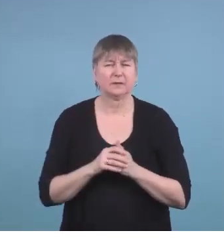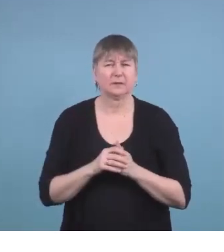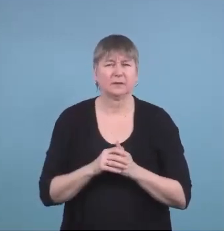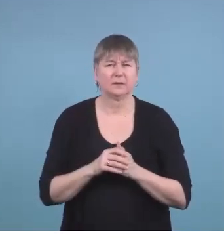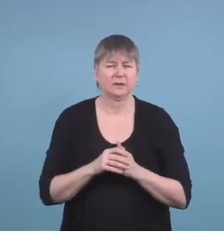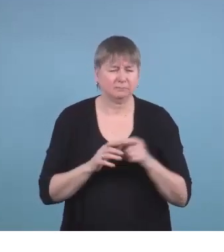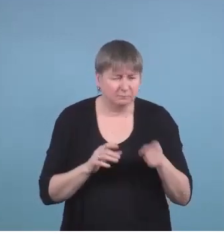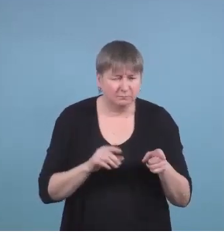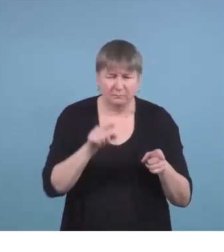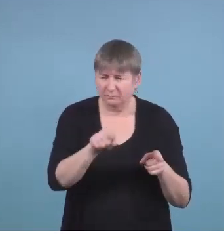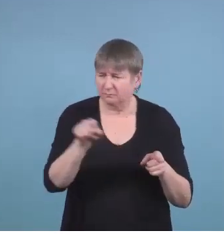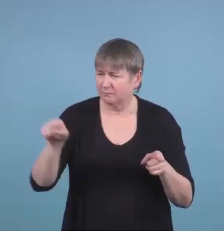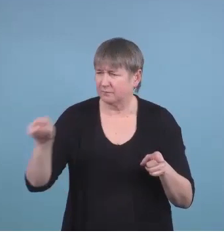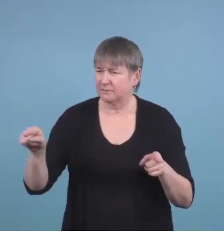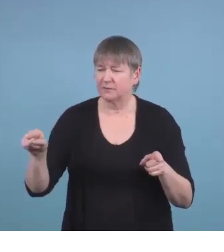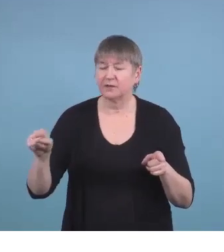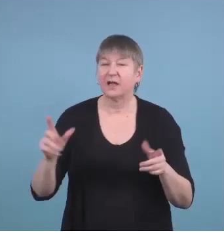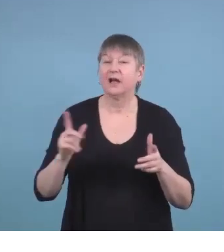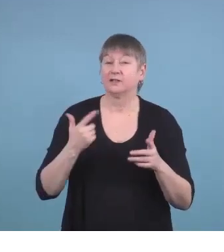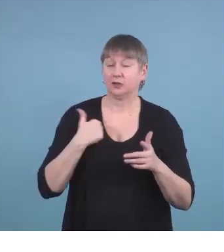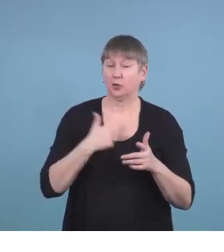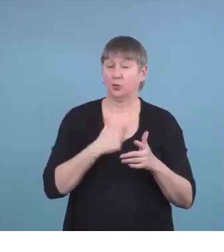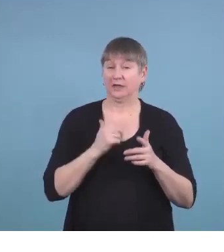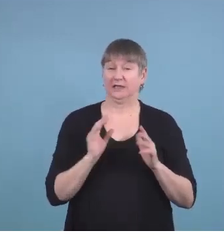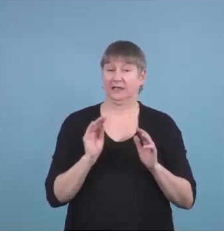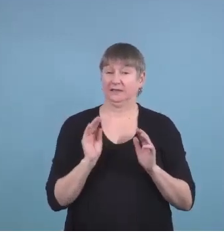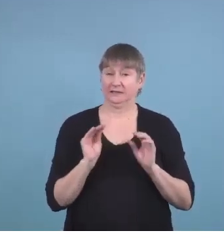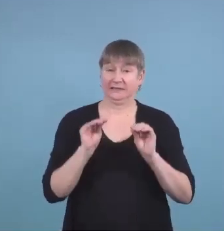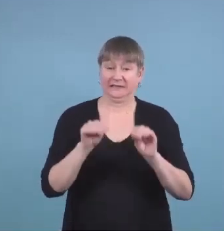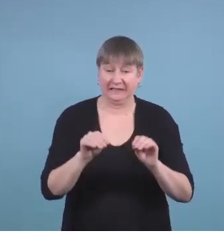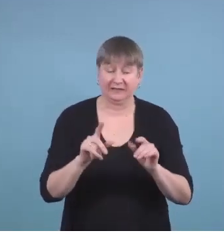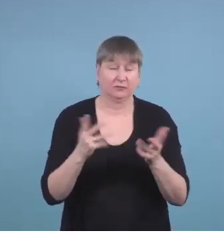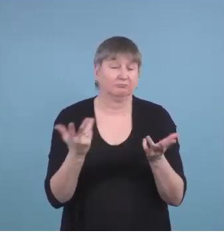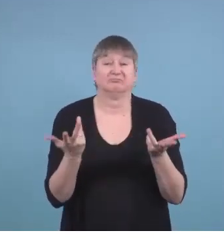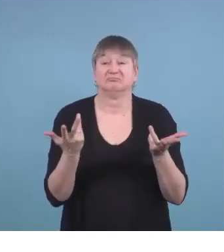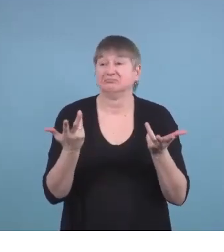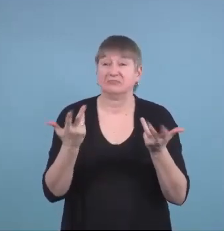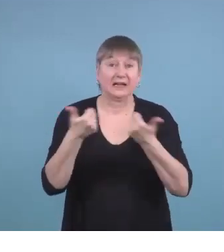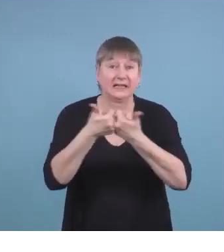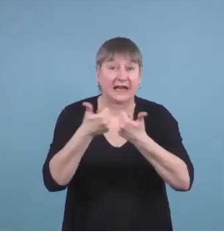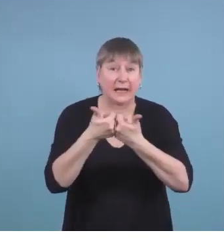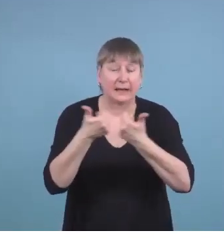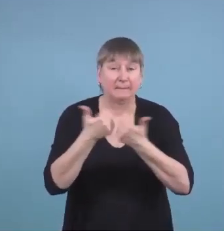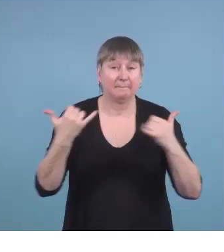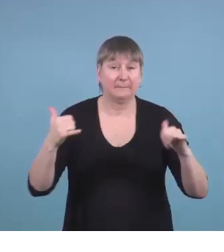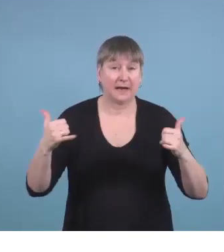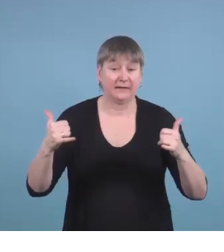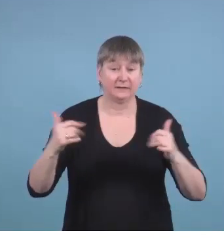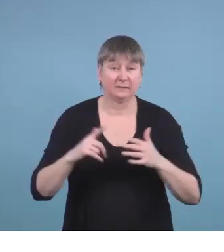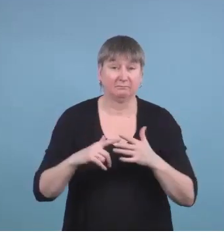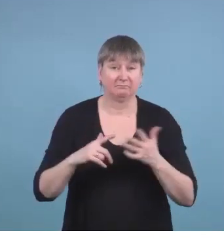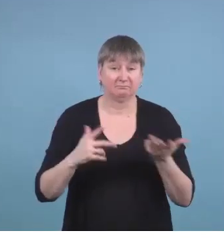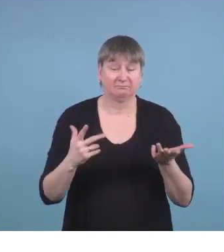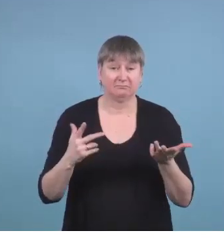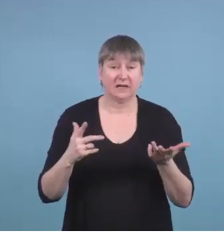And so instituting things like gameplay, so we play games on